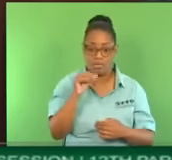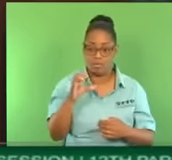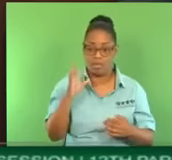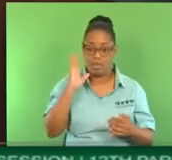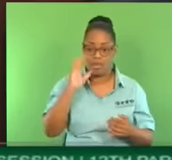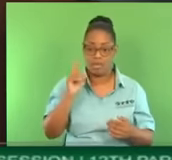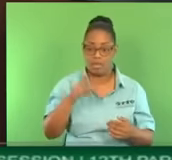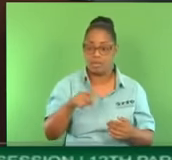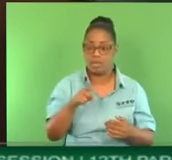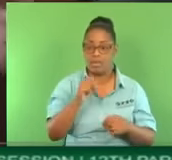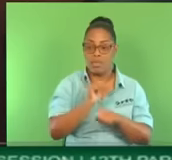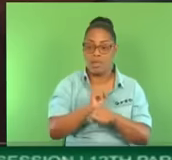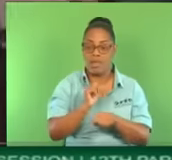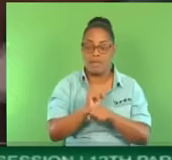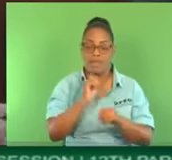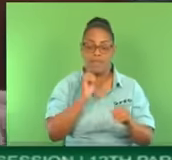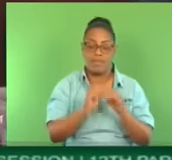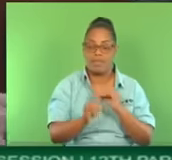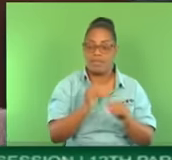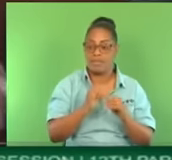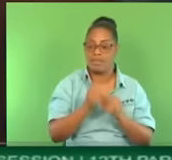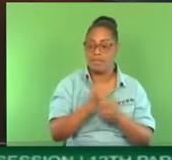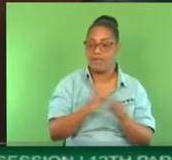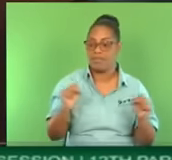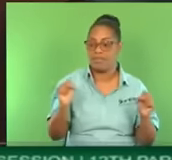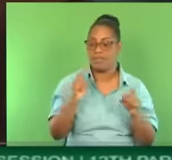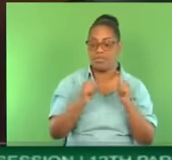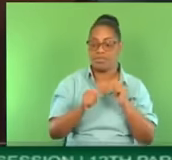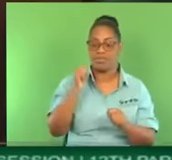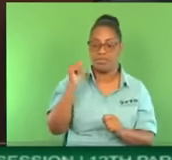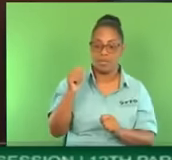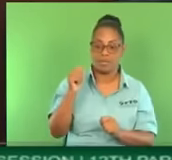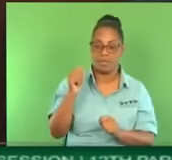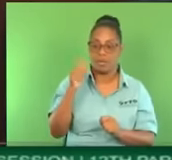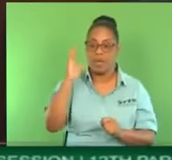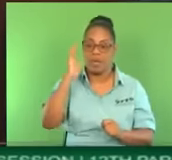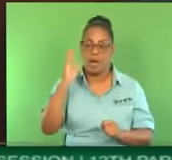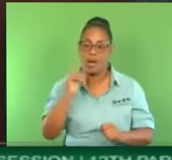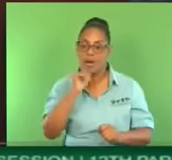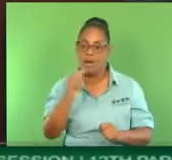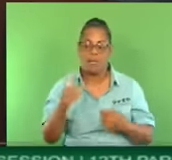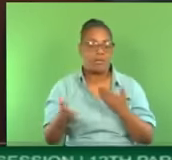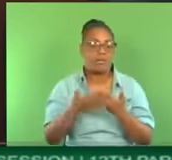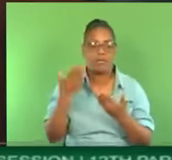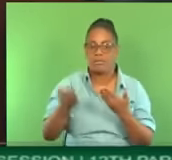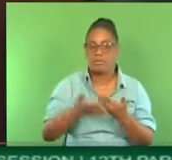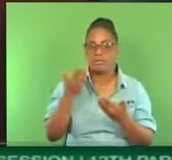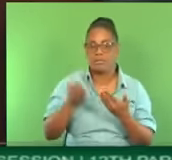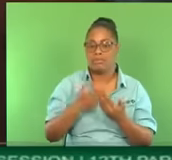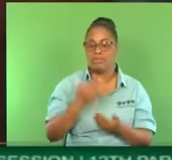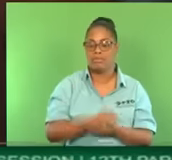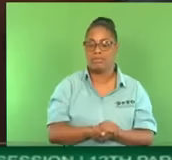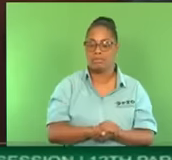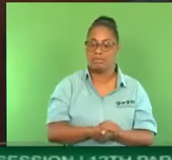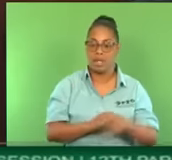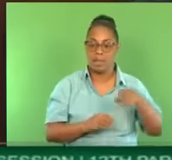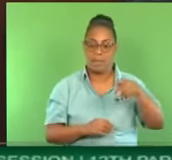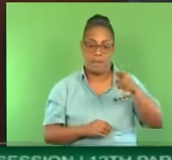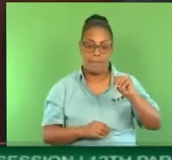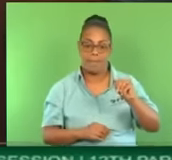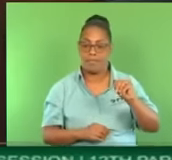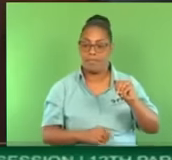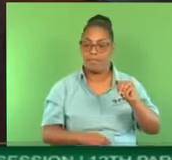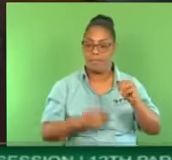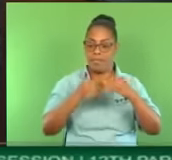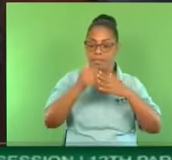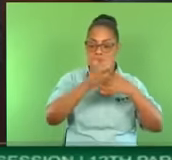to save this country. It will not be easy. Madam Speaker, if you could tell me one thing they have built, I will tell you one thing that they have not destroyed.